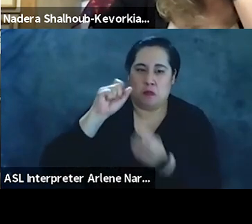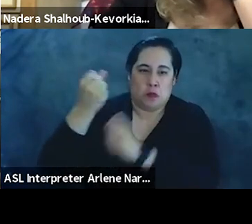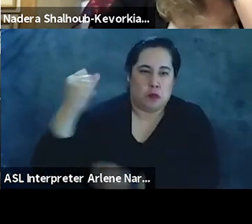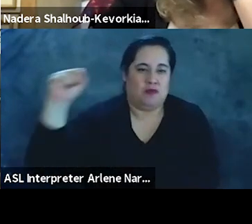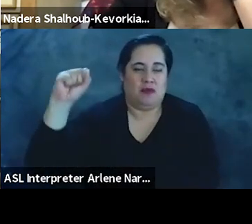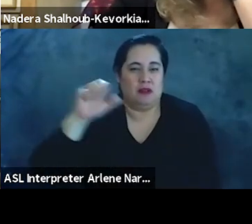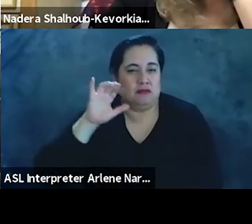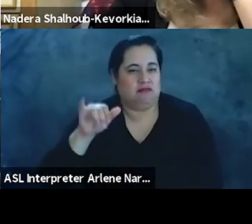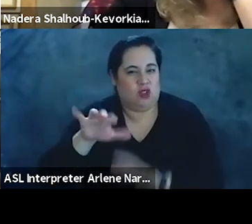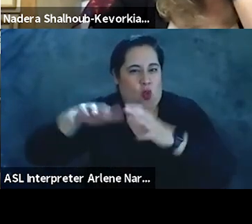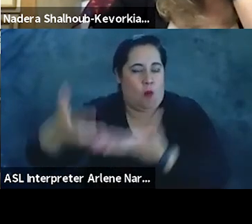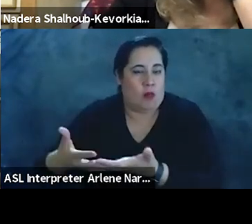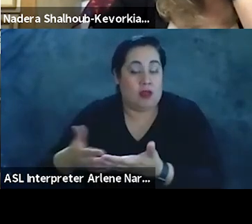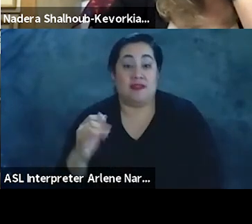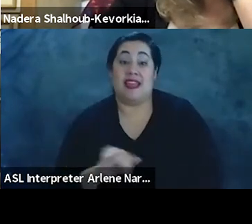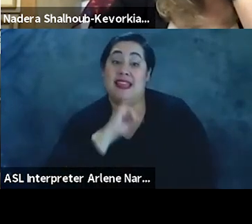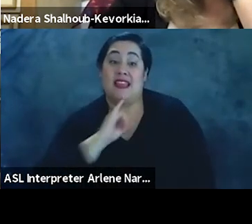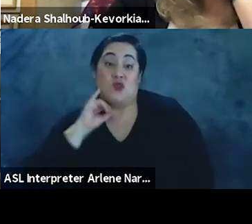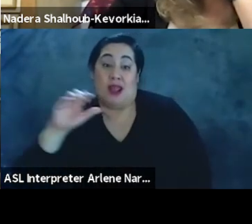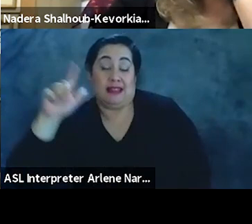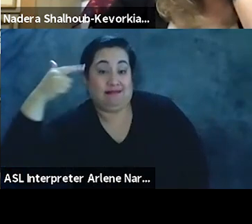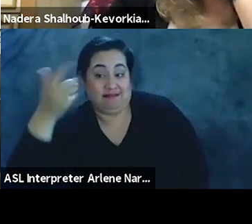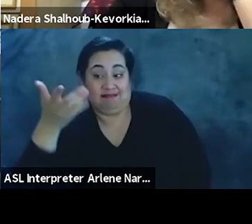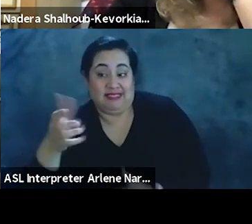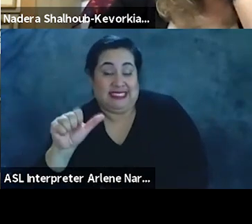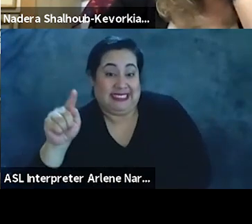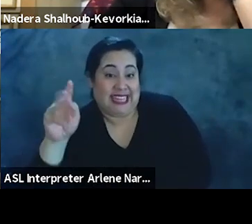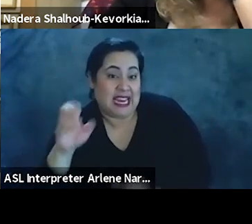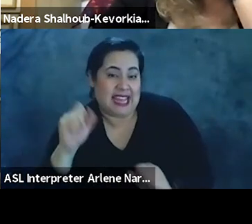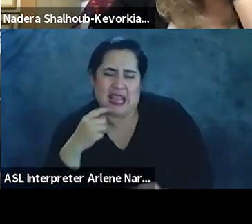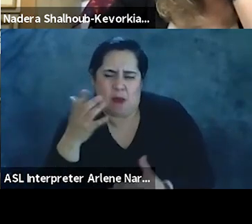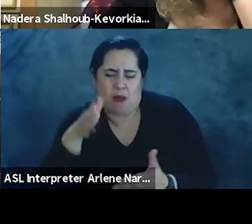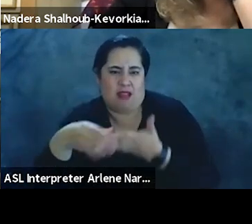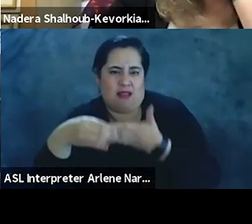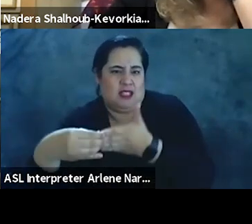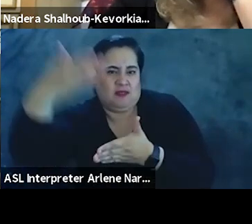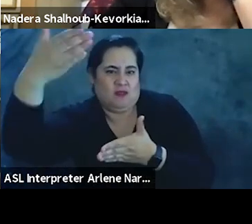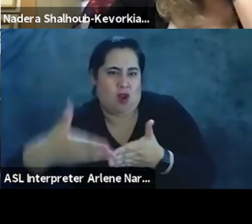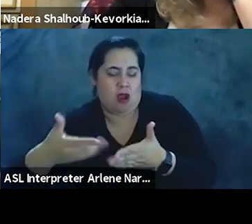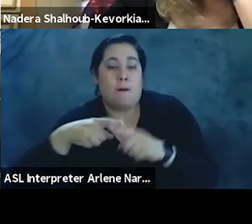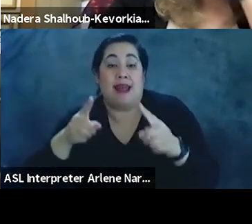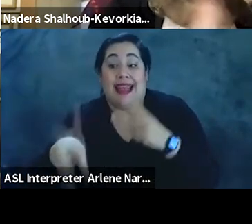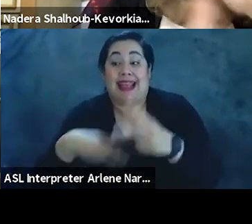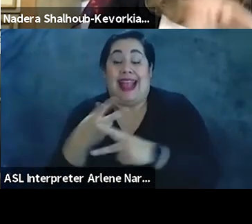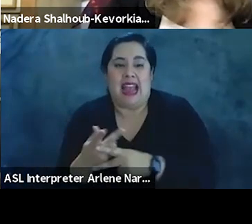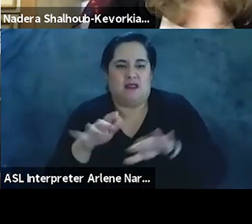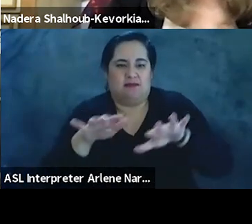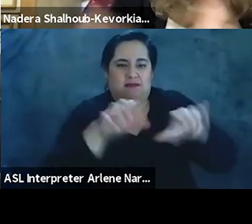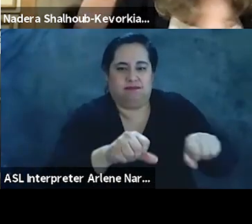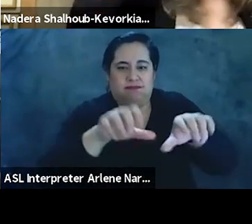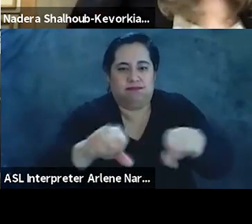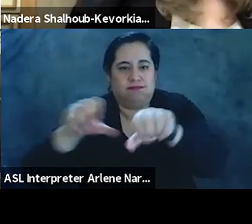The Israeli state in many ways could be argued to be one of the states at the forefront of it. And the kind of seizure of power